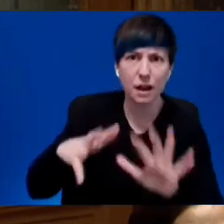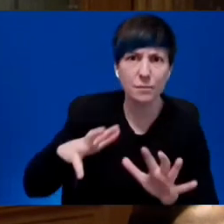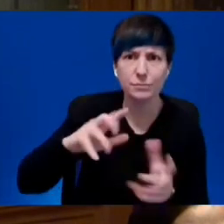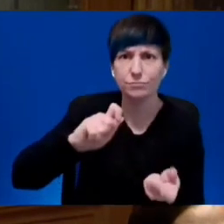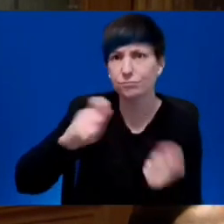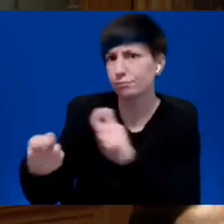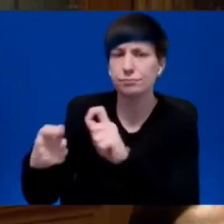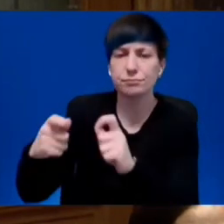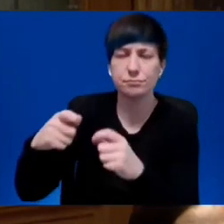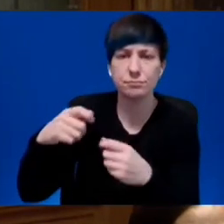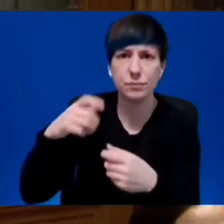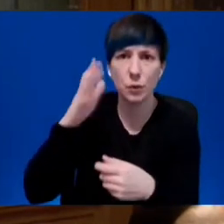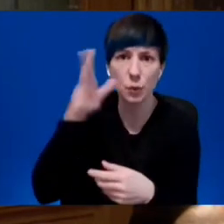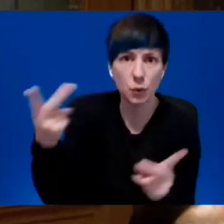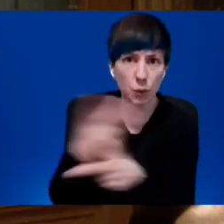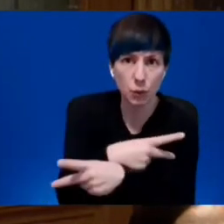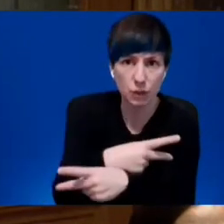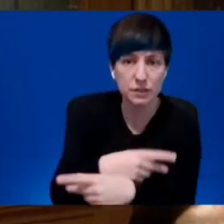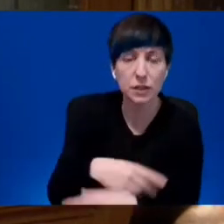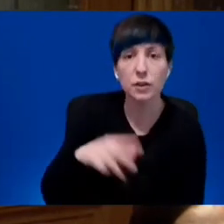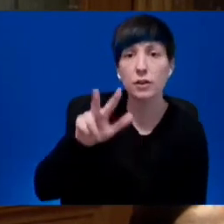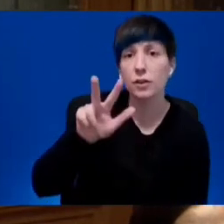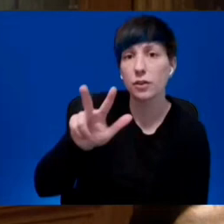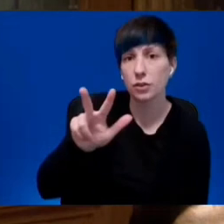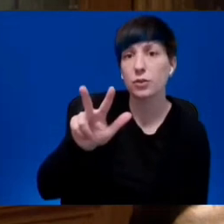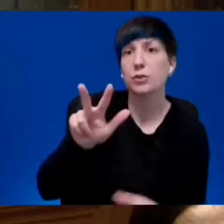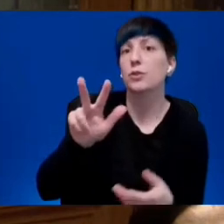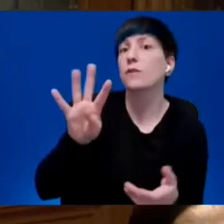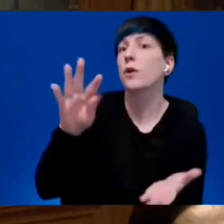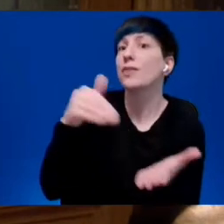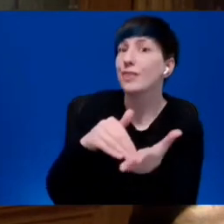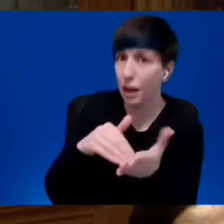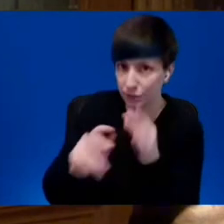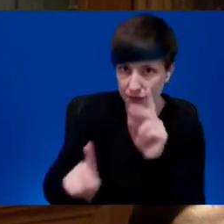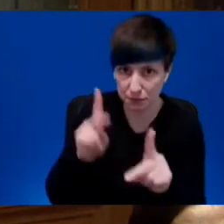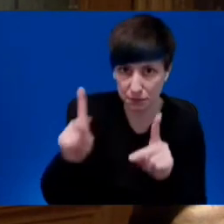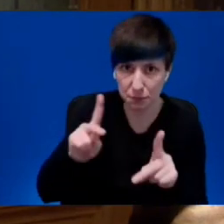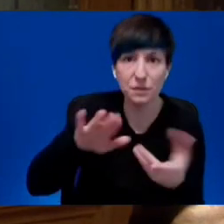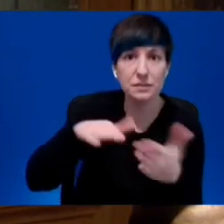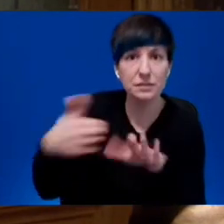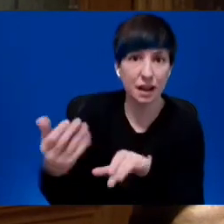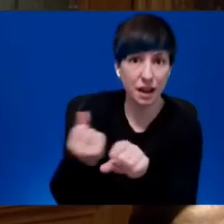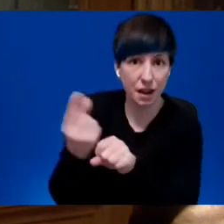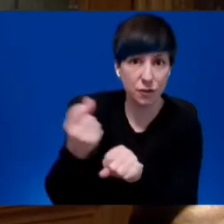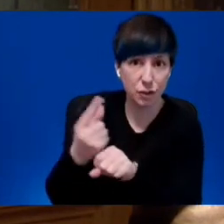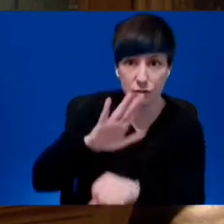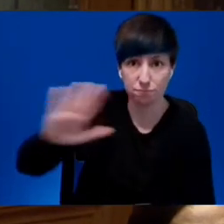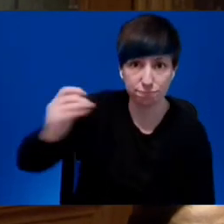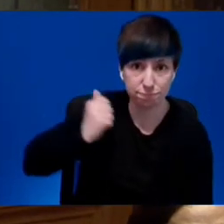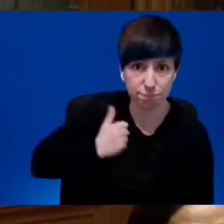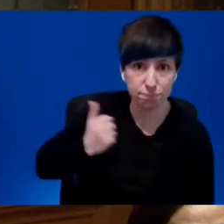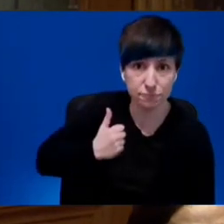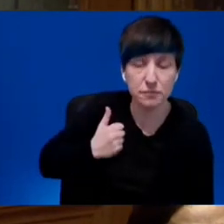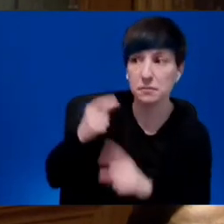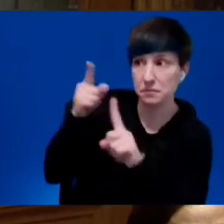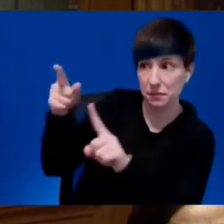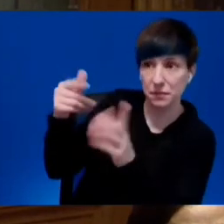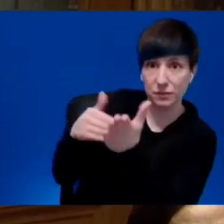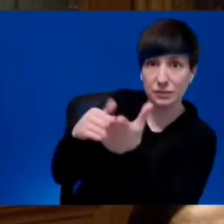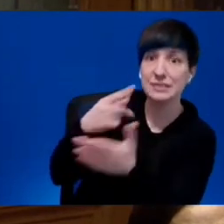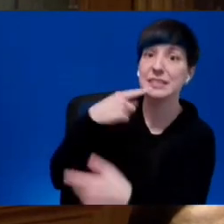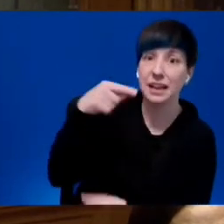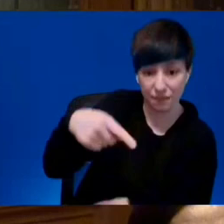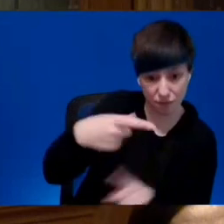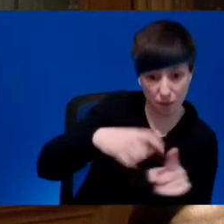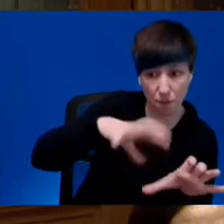,000 Canadians each year, according to the Canadian Association of Physicians for the Environment. Just as we move to ban harmful tobacco